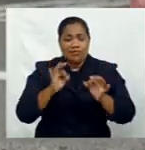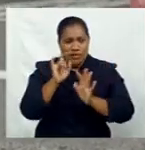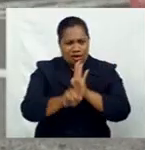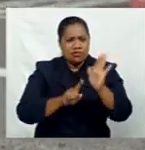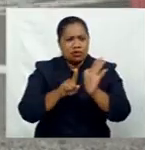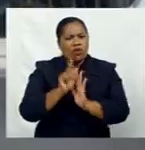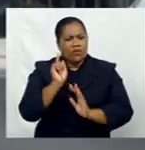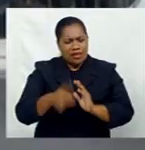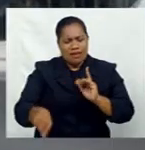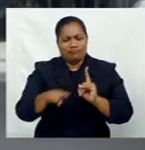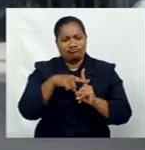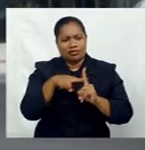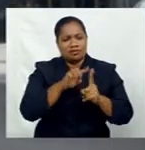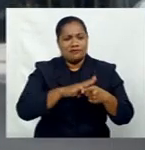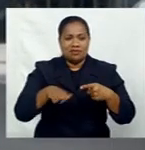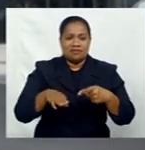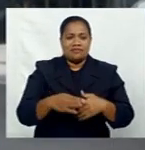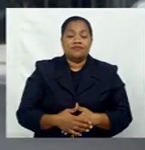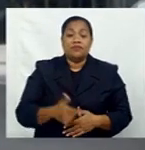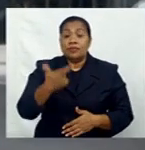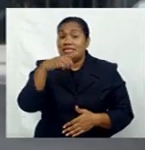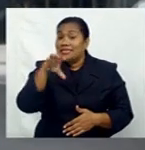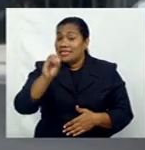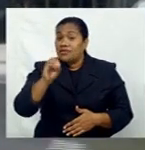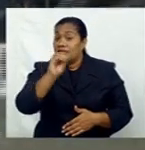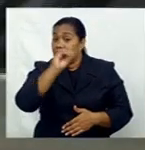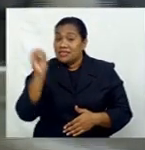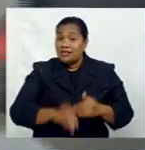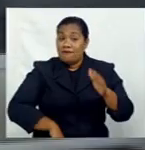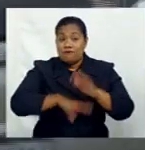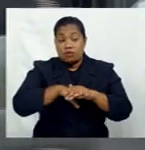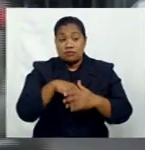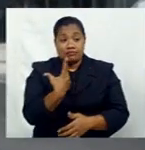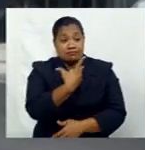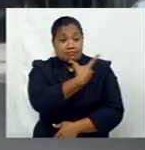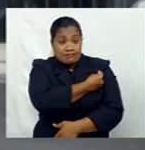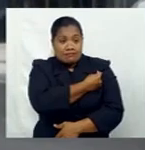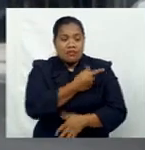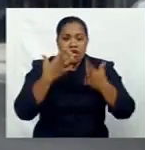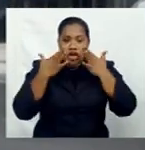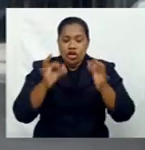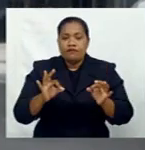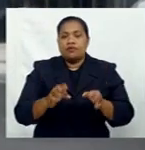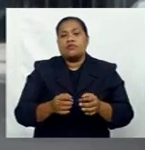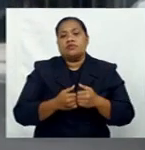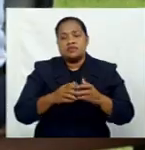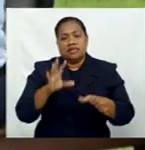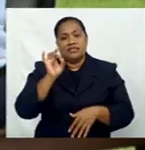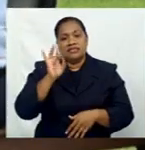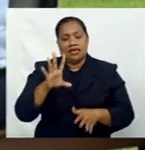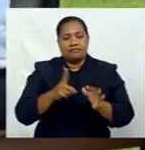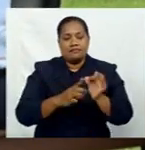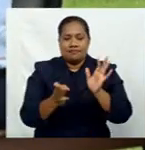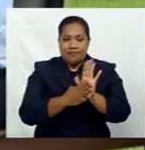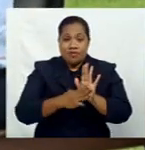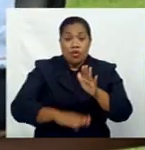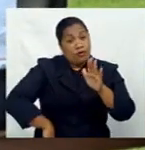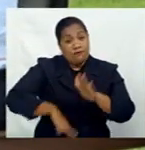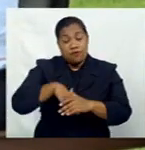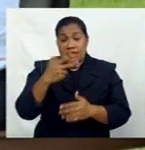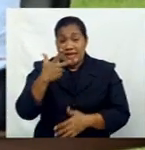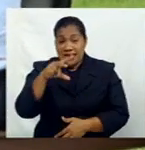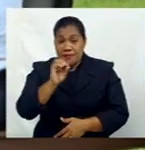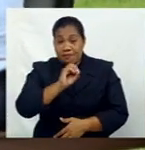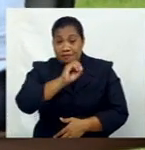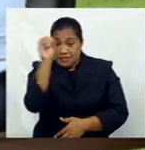positive message. At 70 percent full vaccination, the curfew will start at 10 p.m., and once we fully vaccinate 80 percent